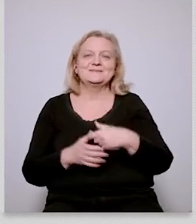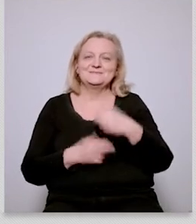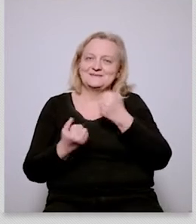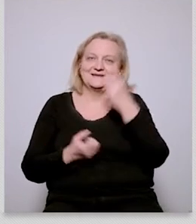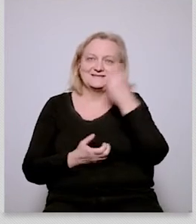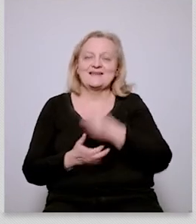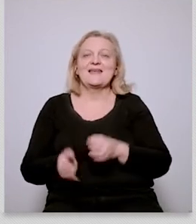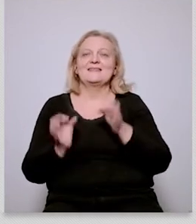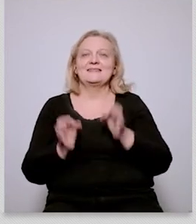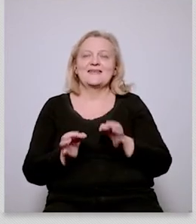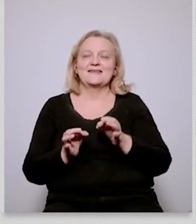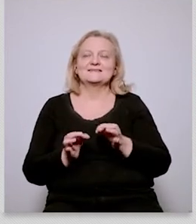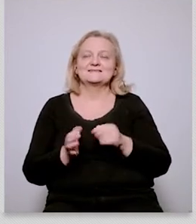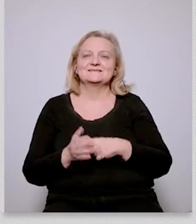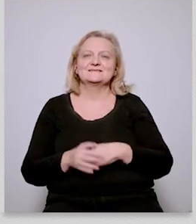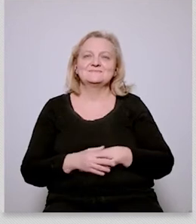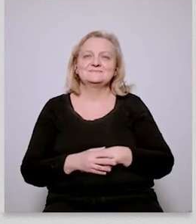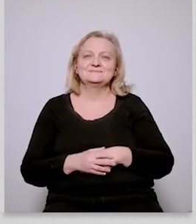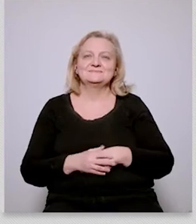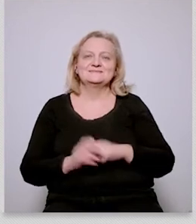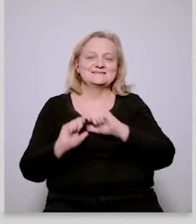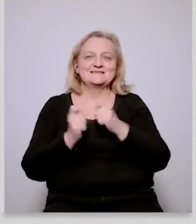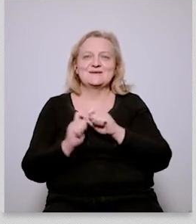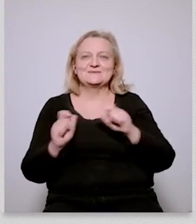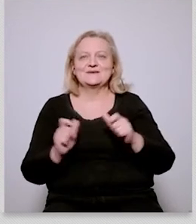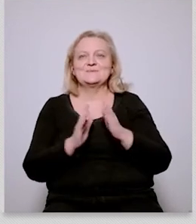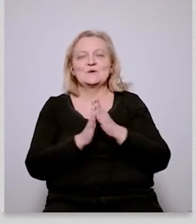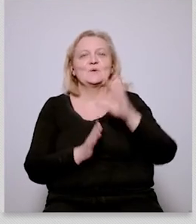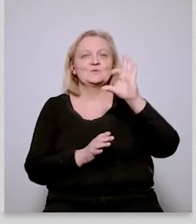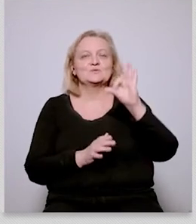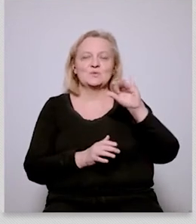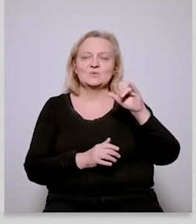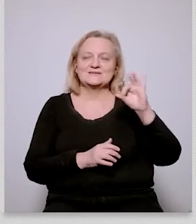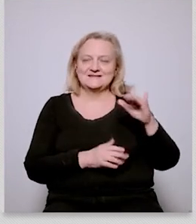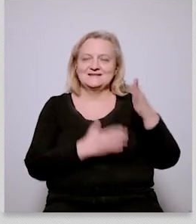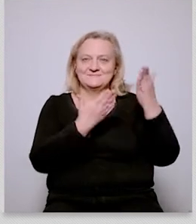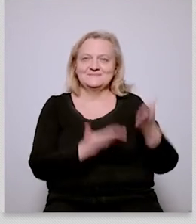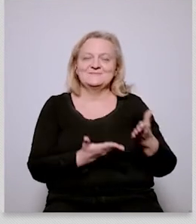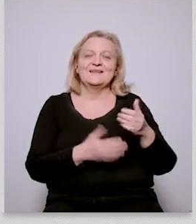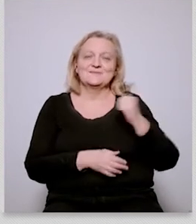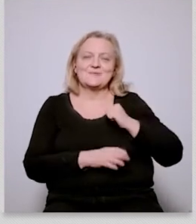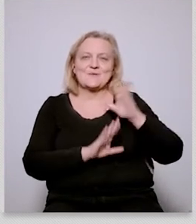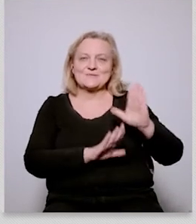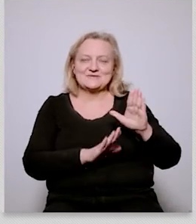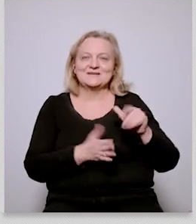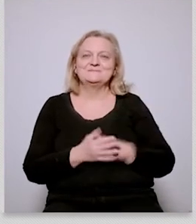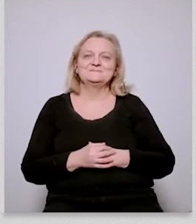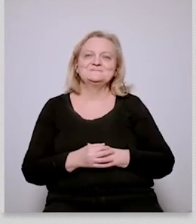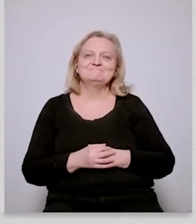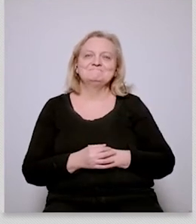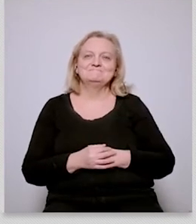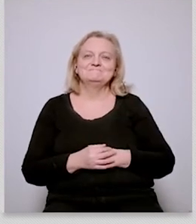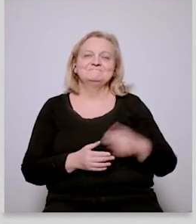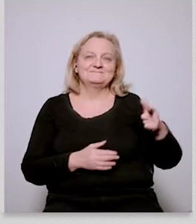susie for the last uh for the last part of this uh of this kept her waiting for the last part of this